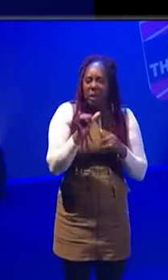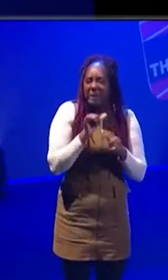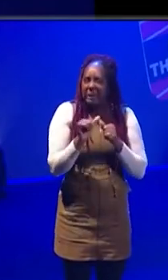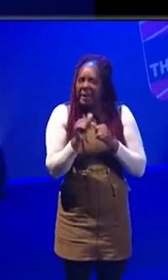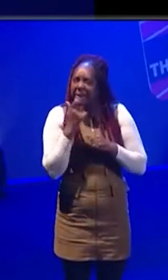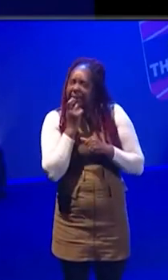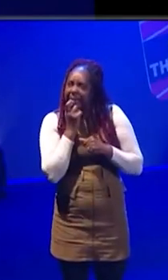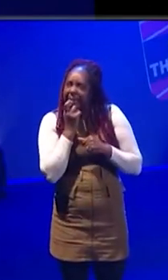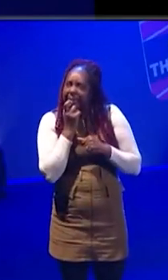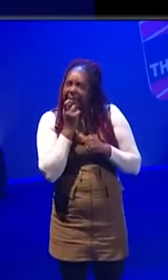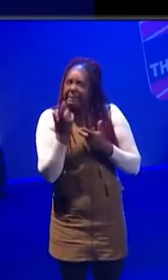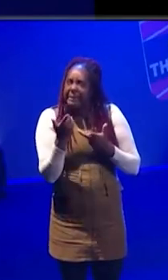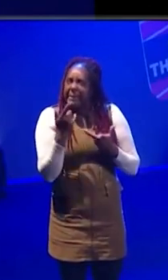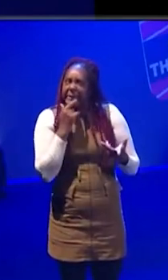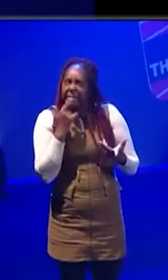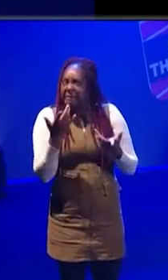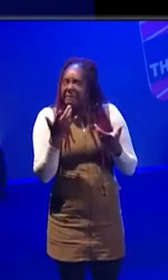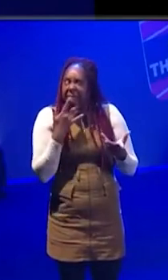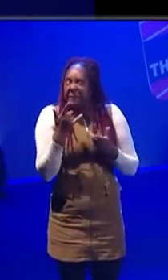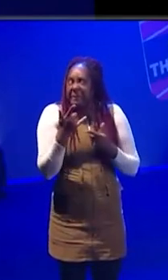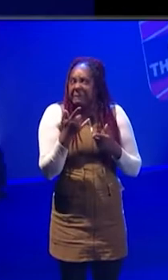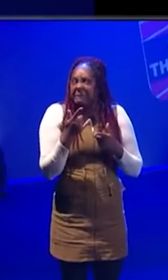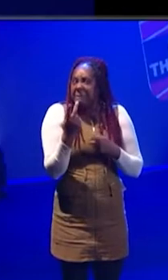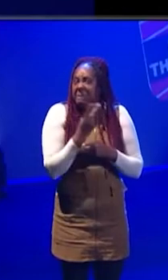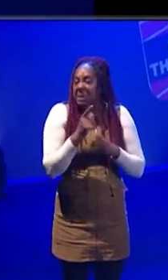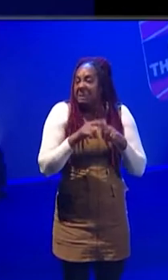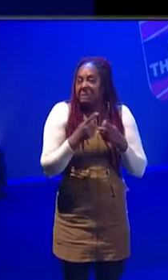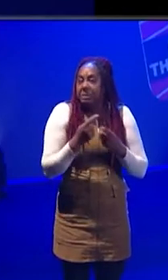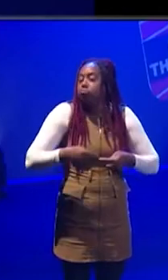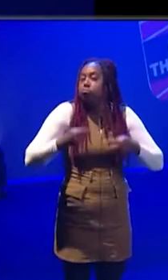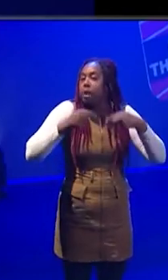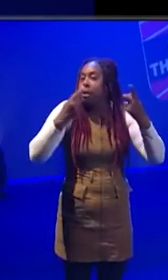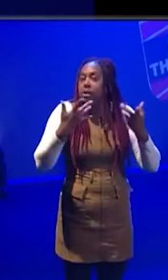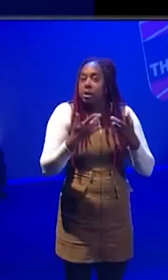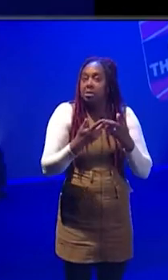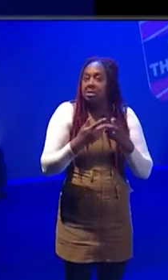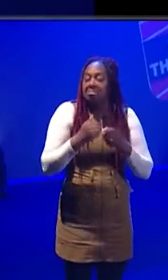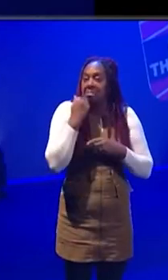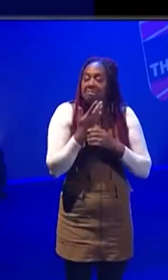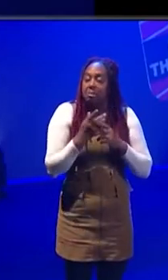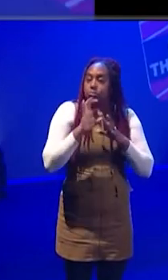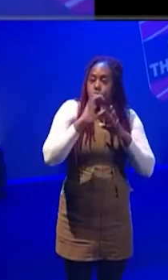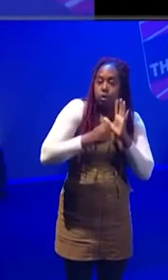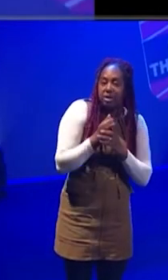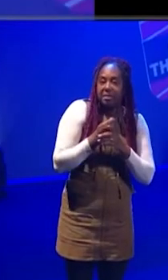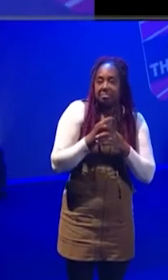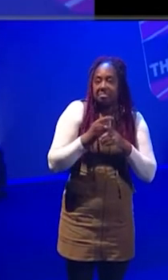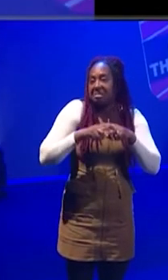just come with different challenges and it makes every project quite individual, which I which I love.